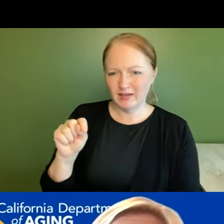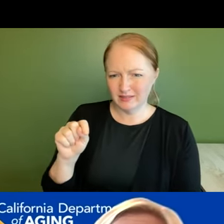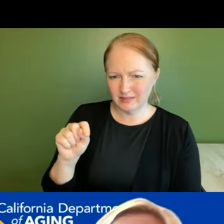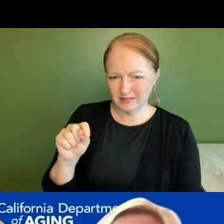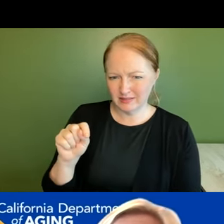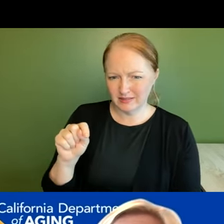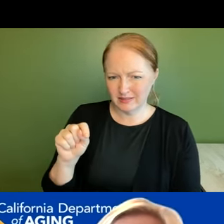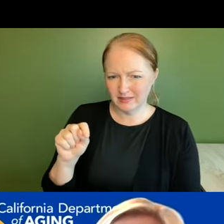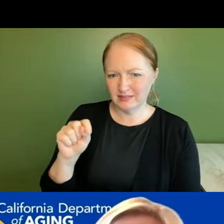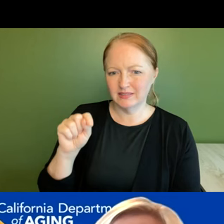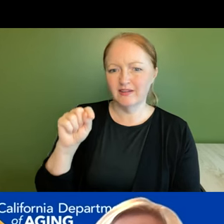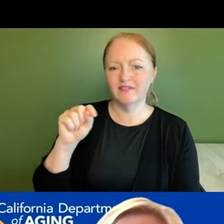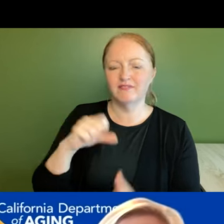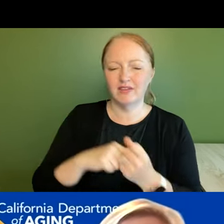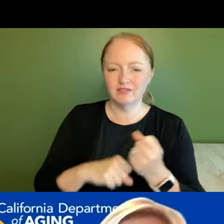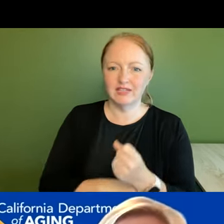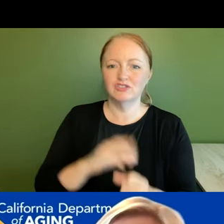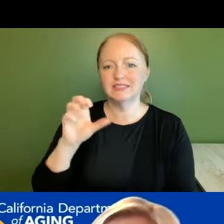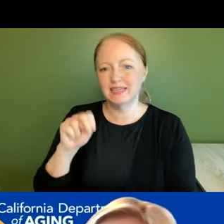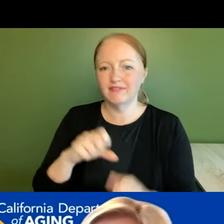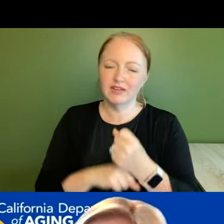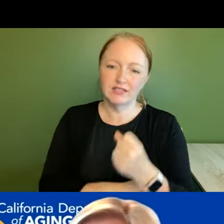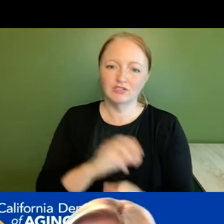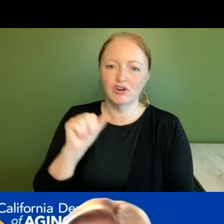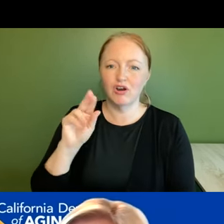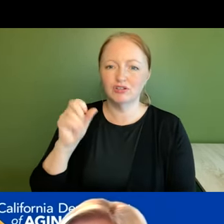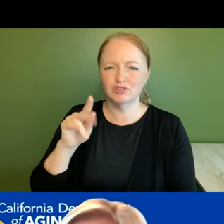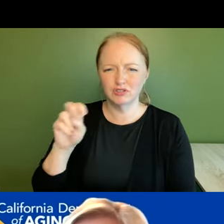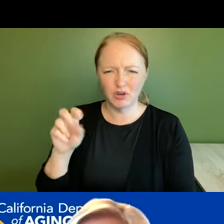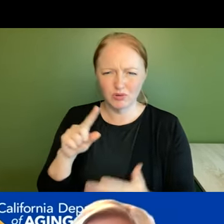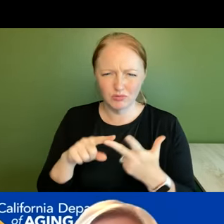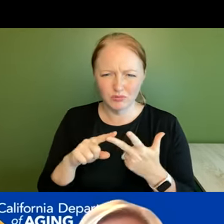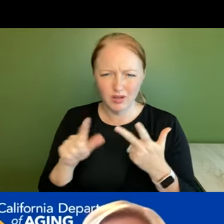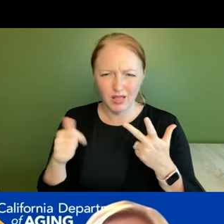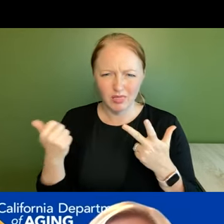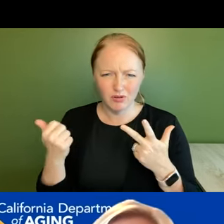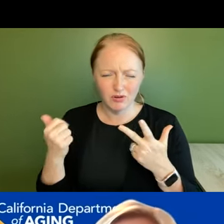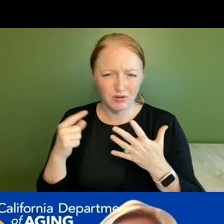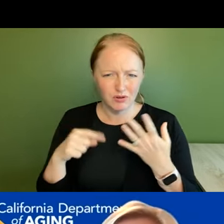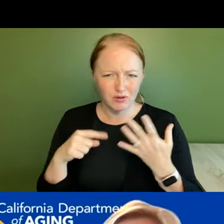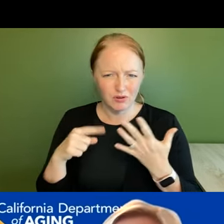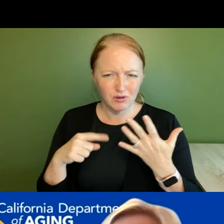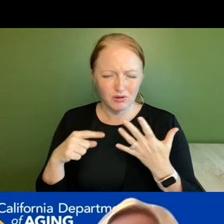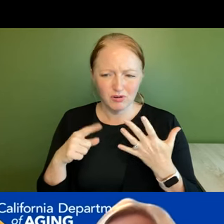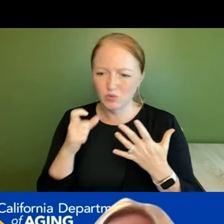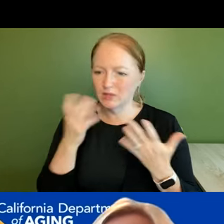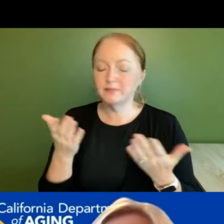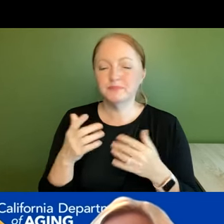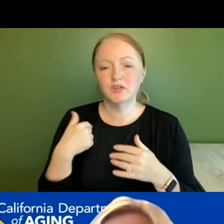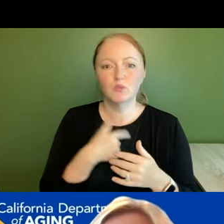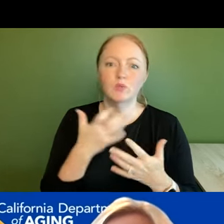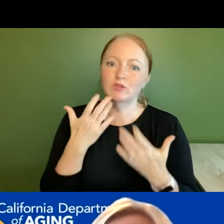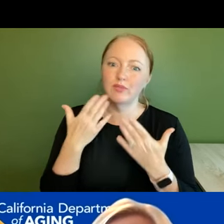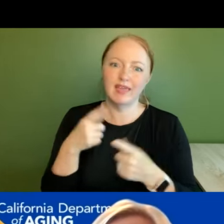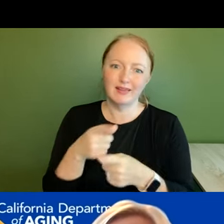west foundation the scan foundation archstone and am i missing anybody on today's call um but we we really want to